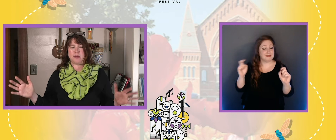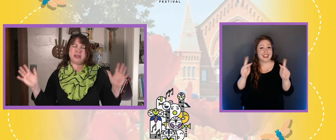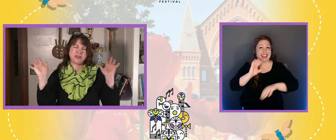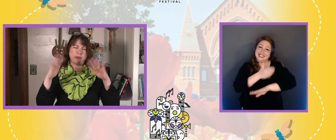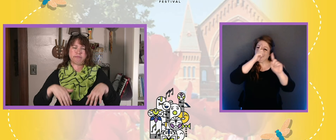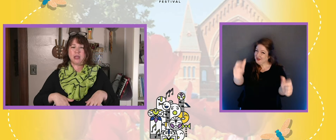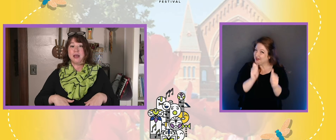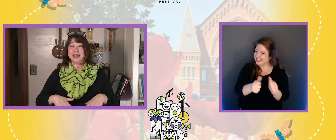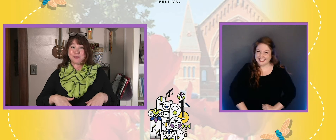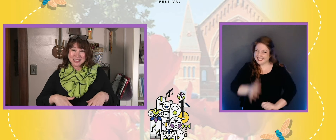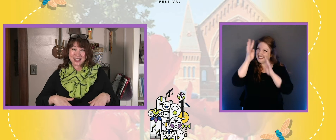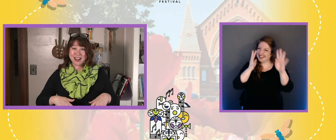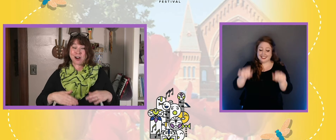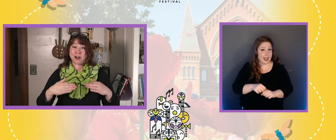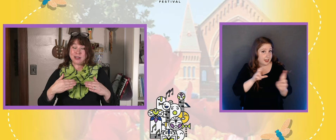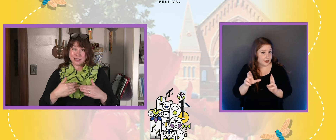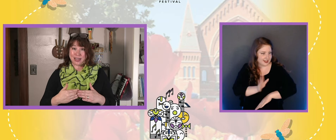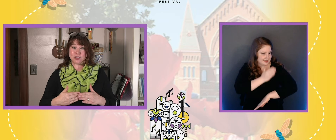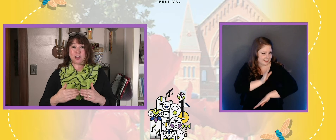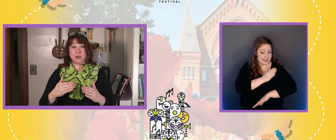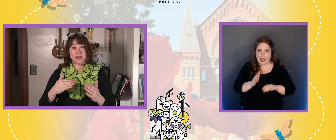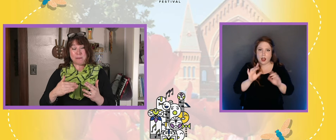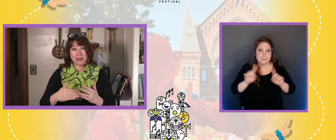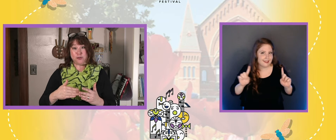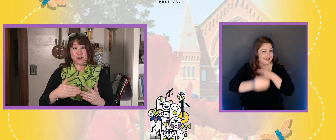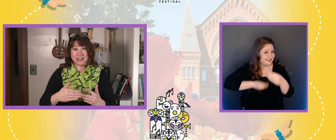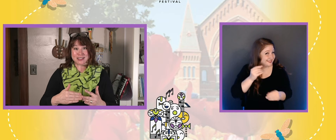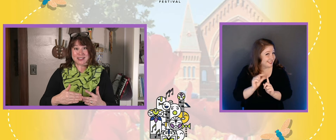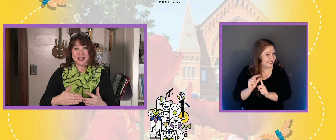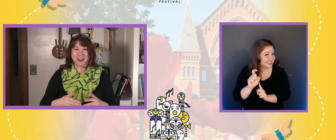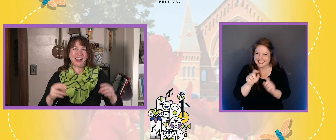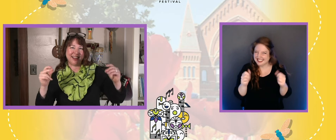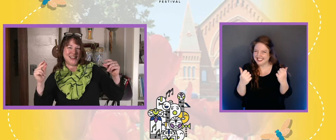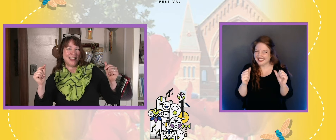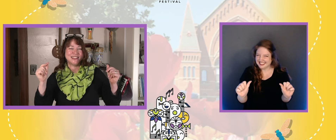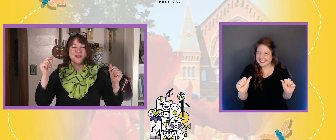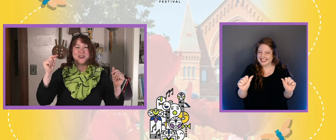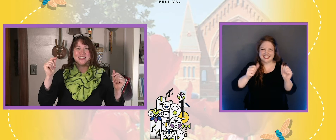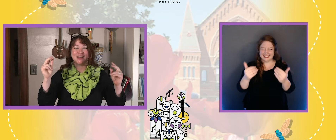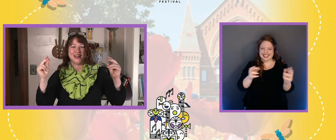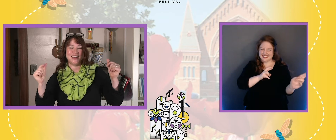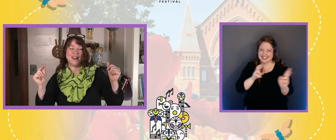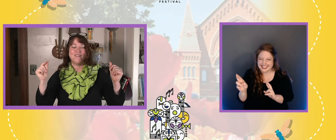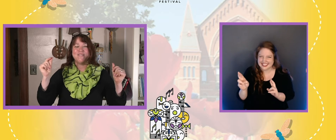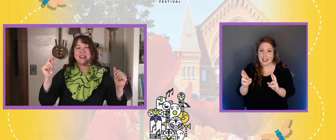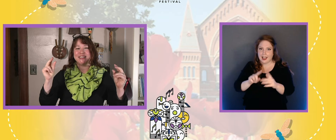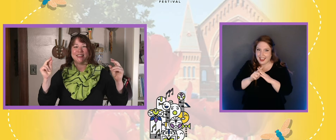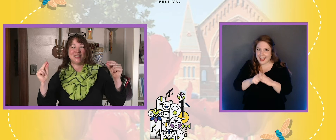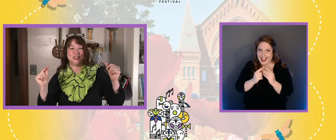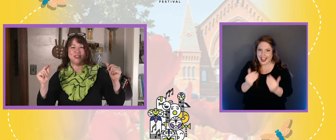that doesn't rhyme but that's okay. Can we sing our cicada song with meet new friends? All right. So we're gonna start it.